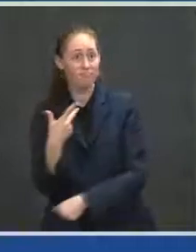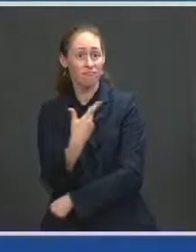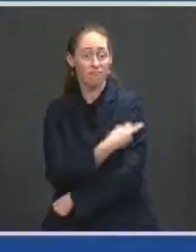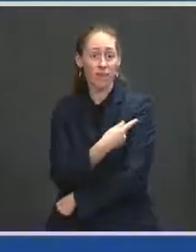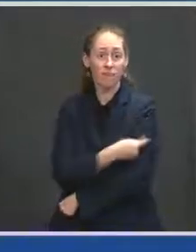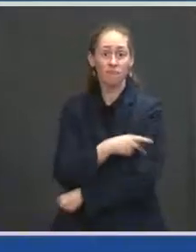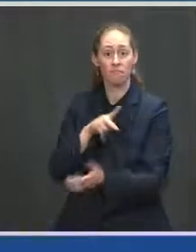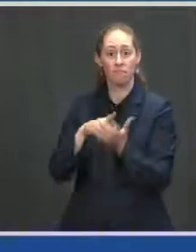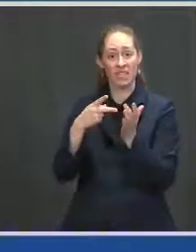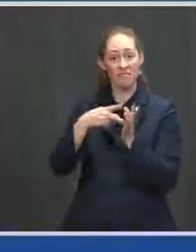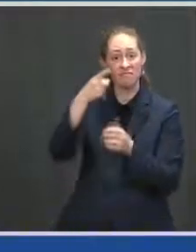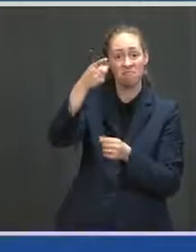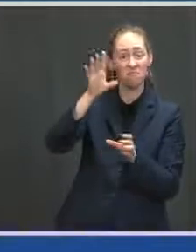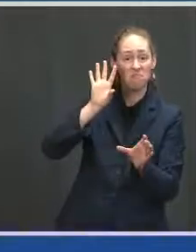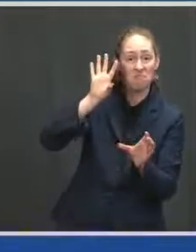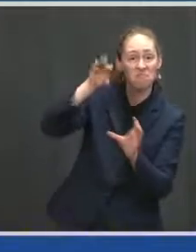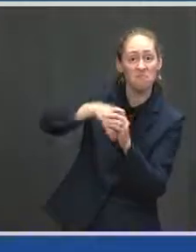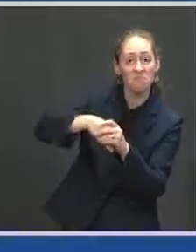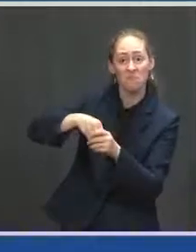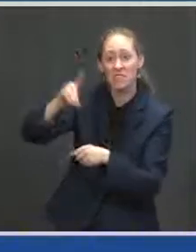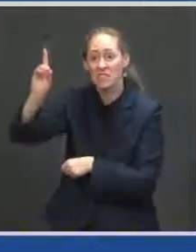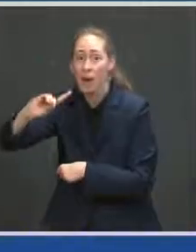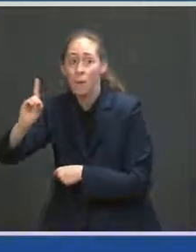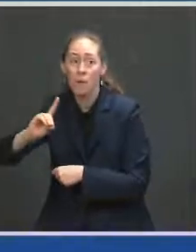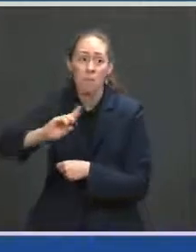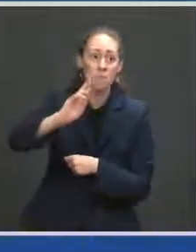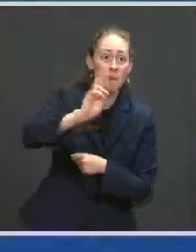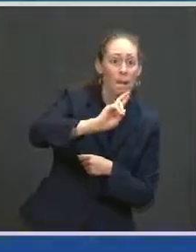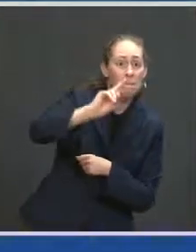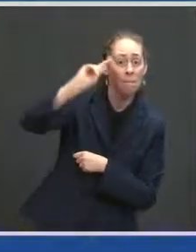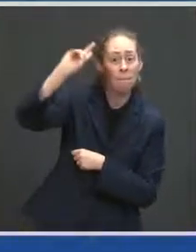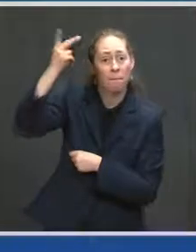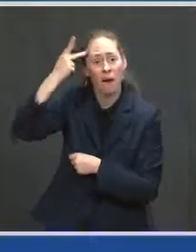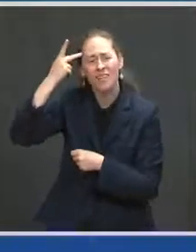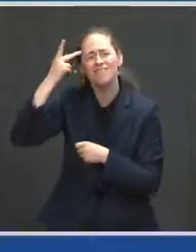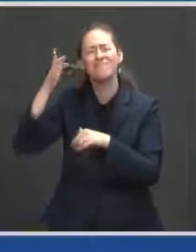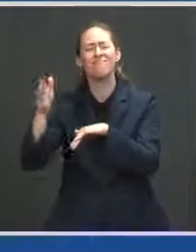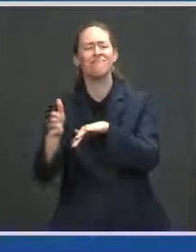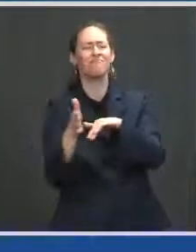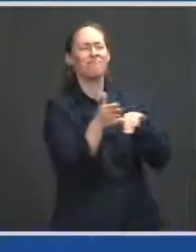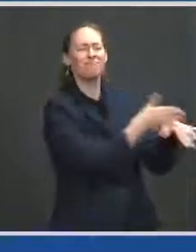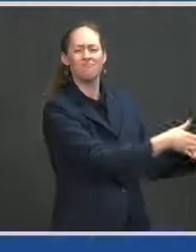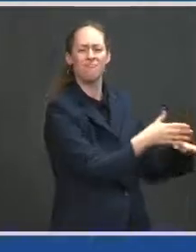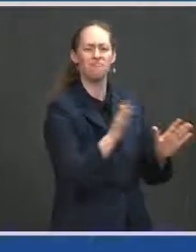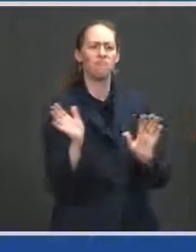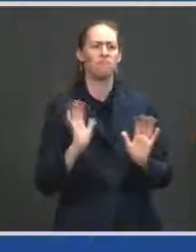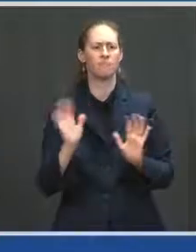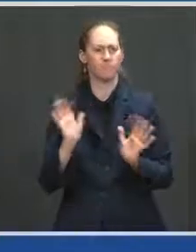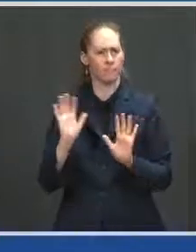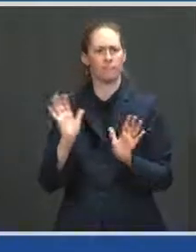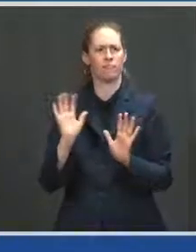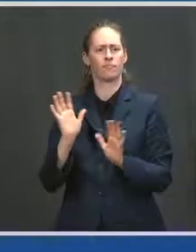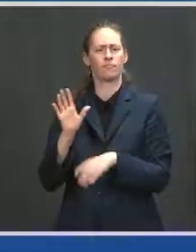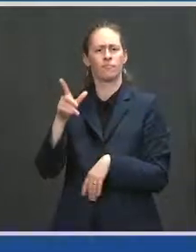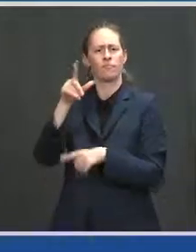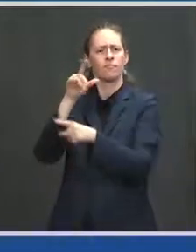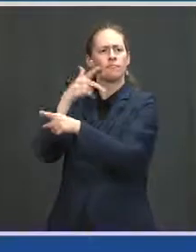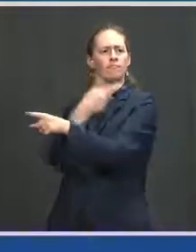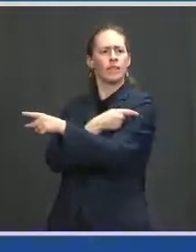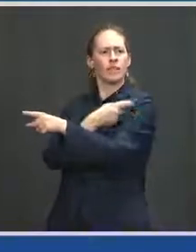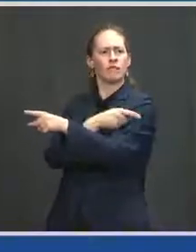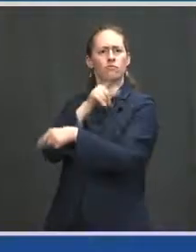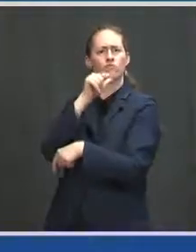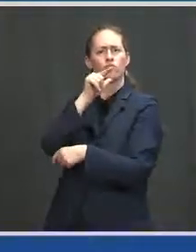administrations. Matter of fact, the first vaccines were authorized under a Republican President, widely developed